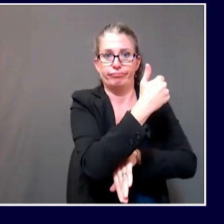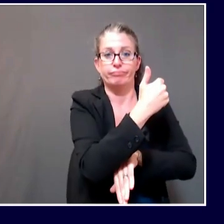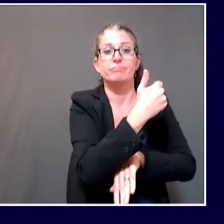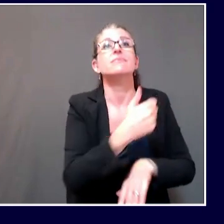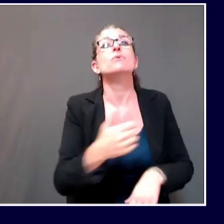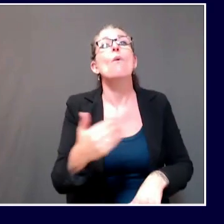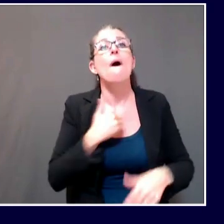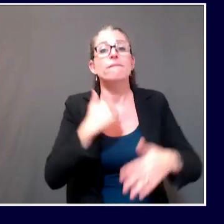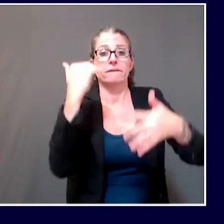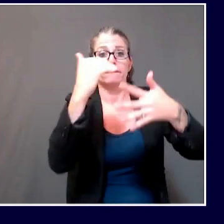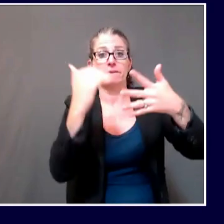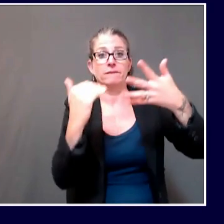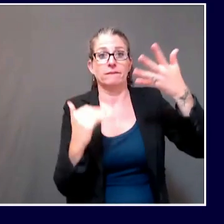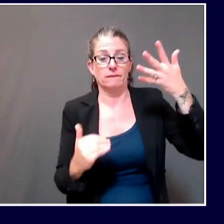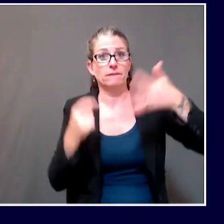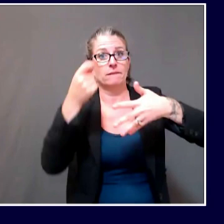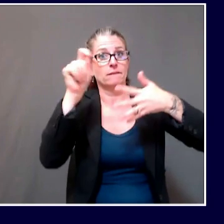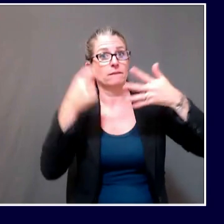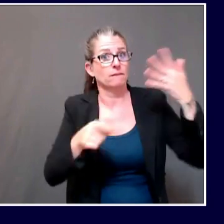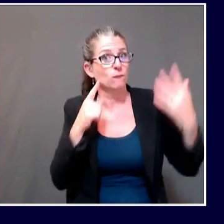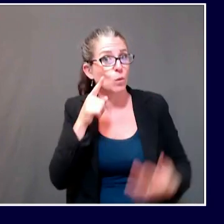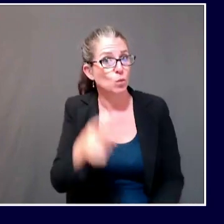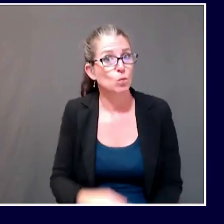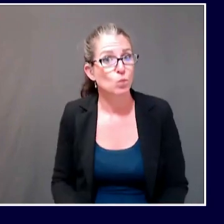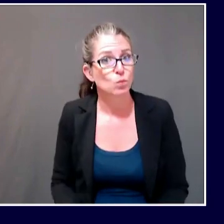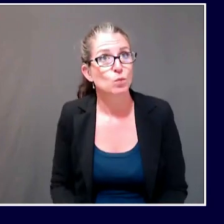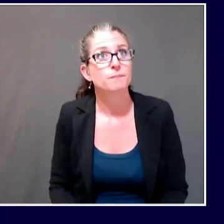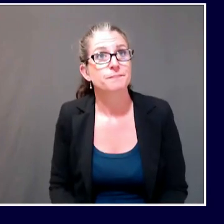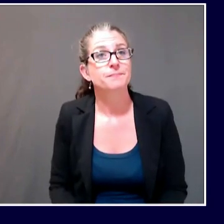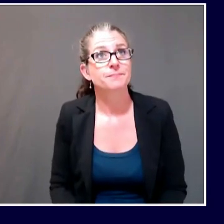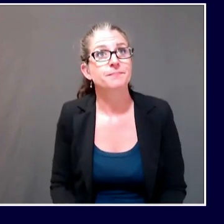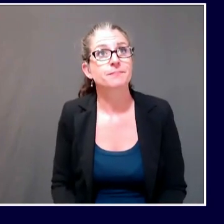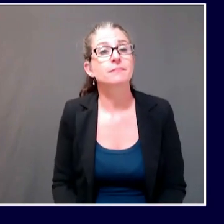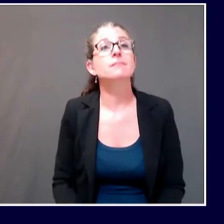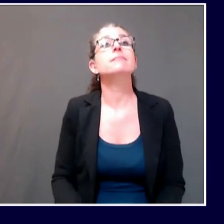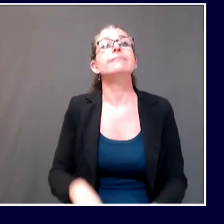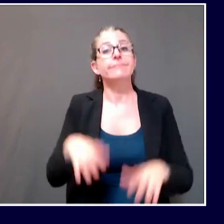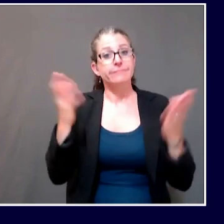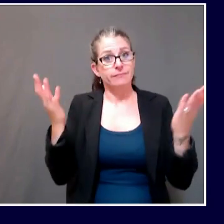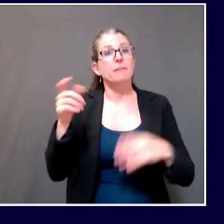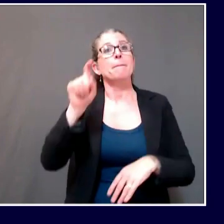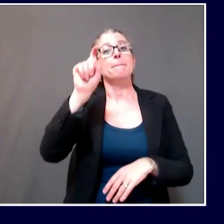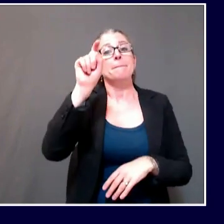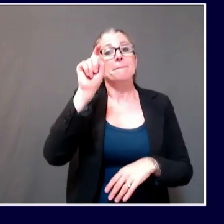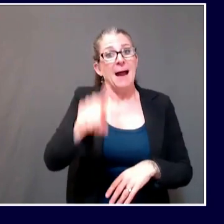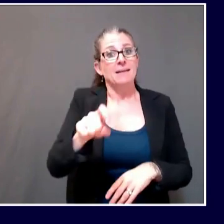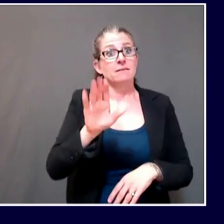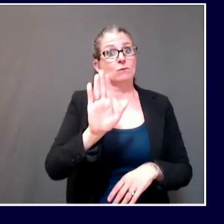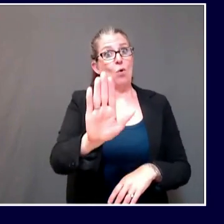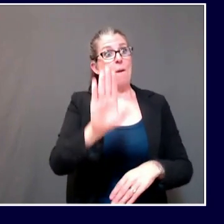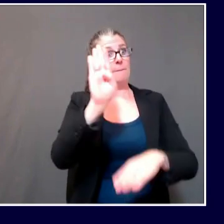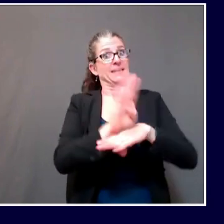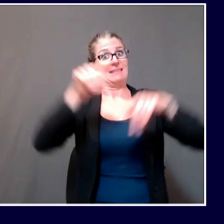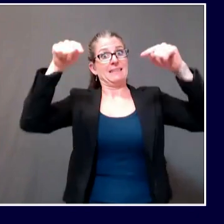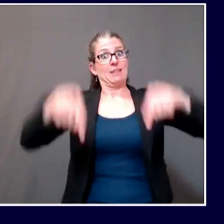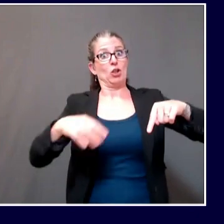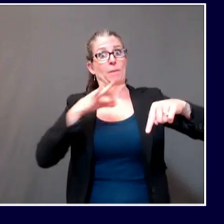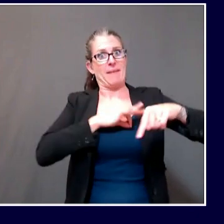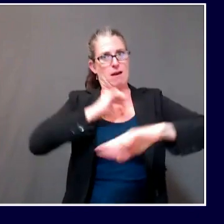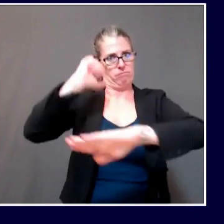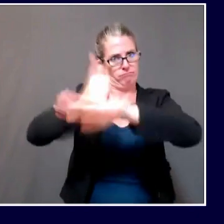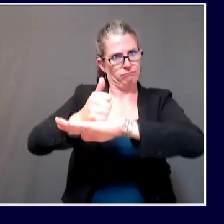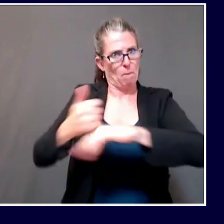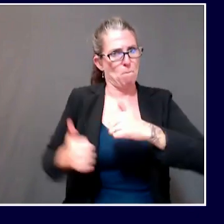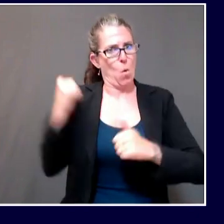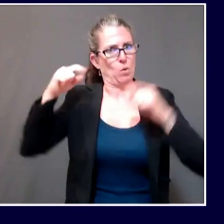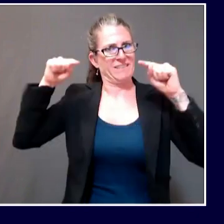or has at least half of its employees and contract employees in the aggregate based in Maine, and employ